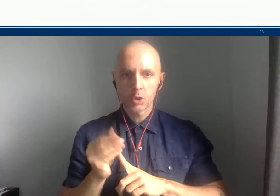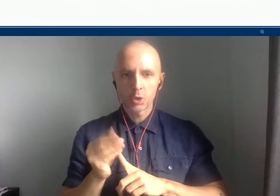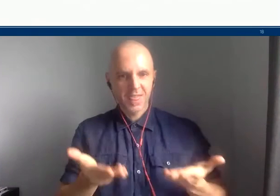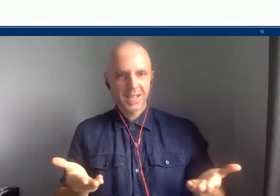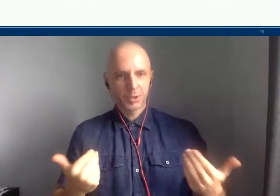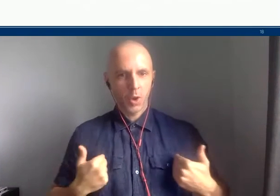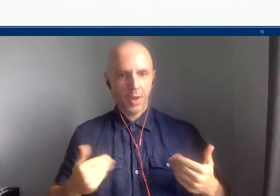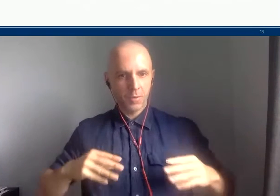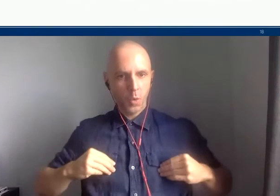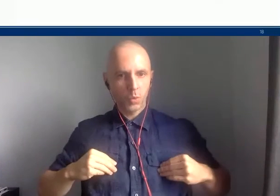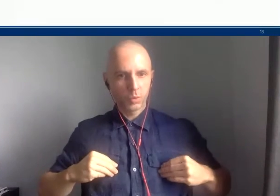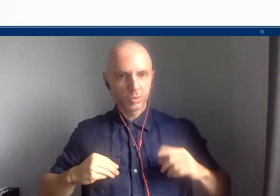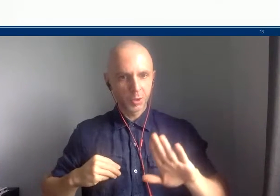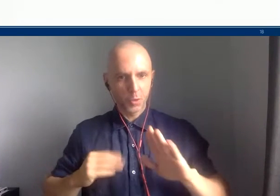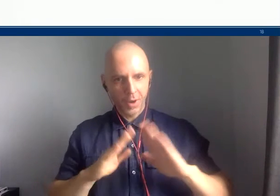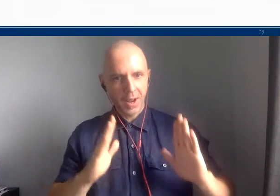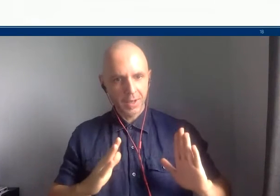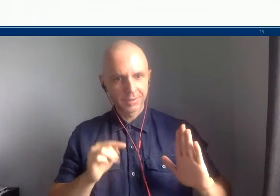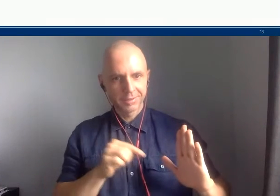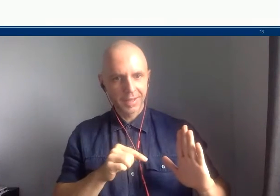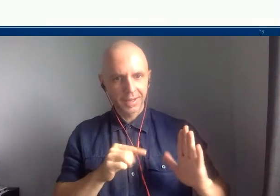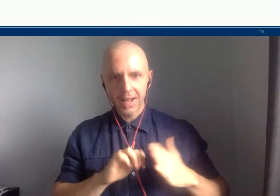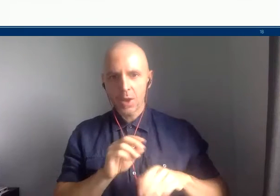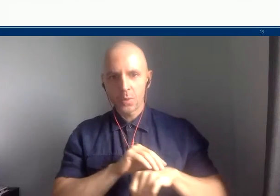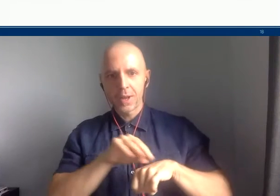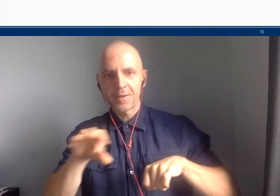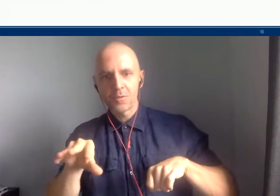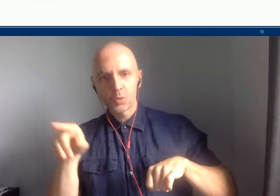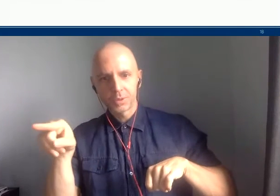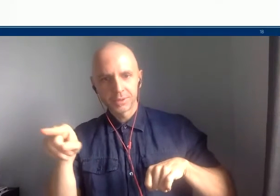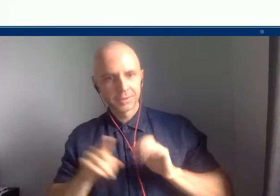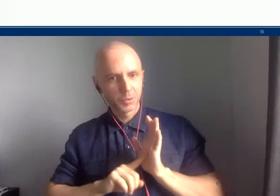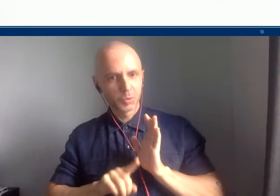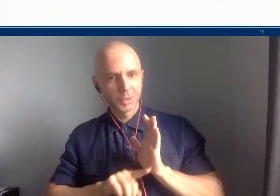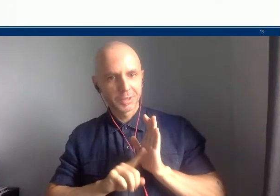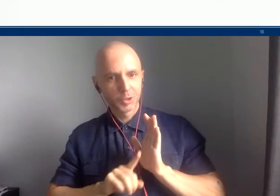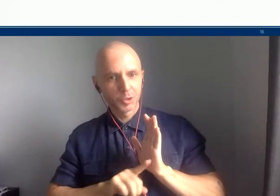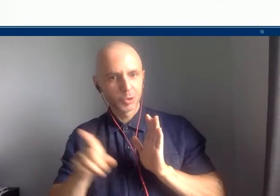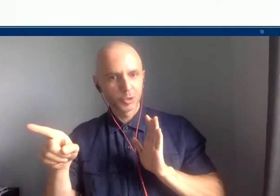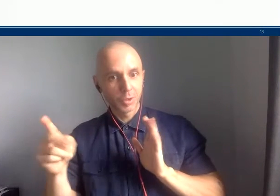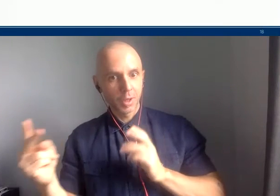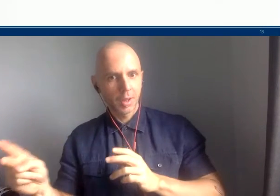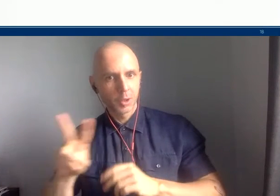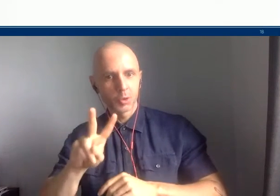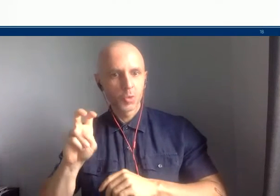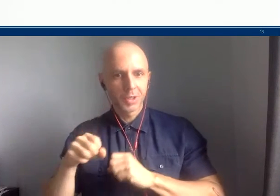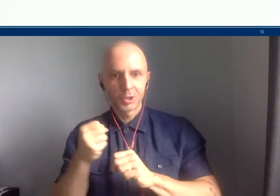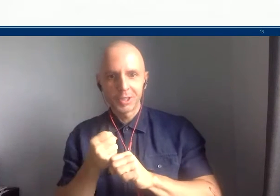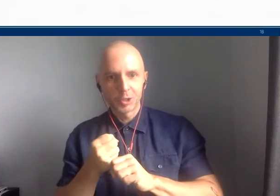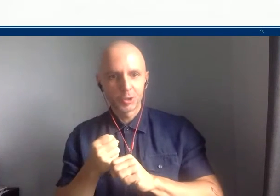historian, 200 years from now, looks at a Google map,